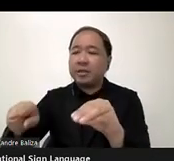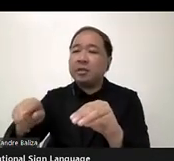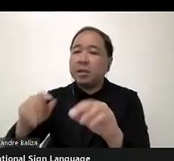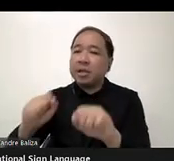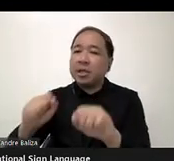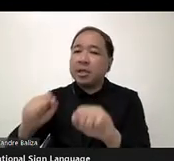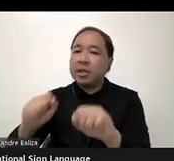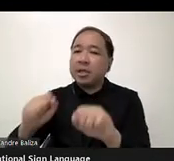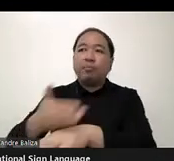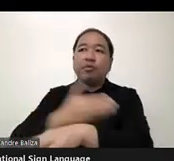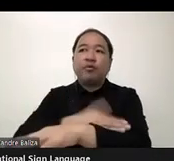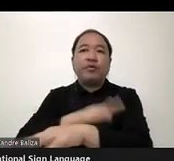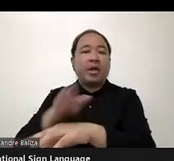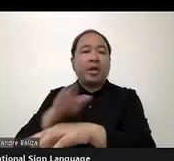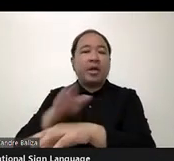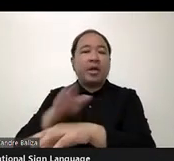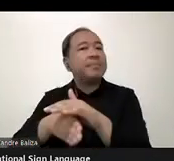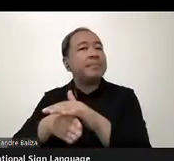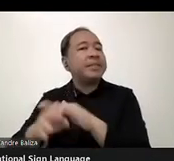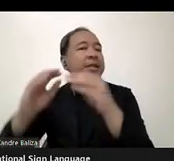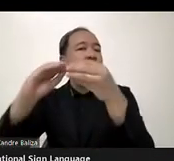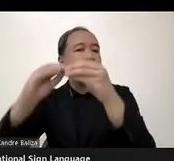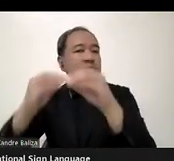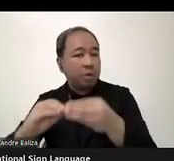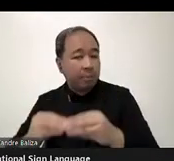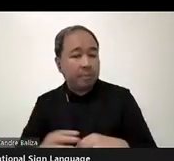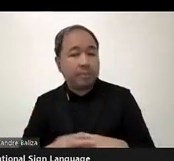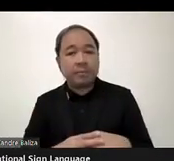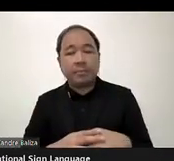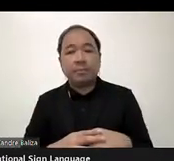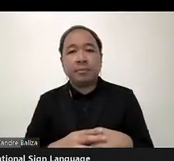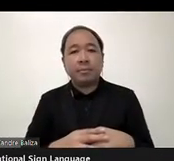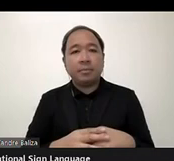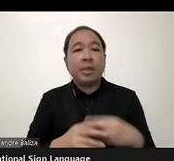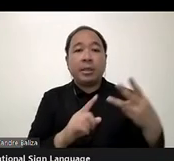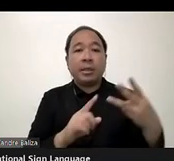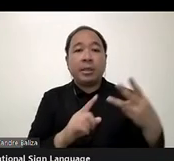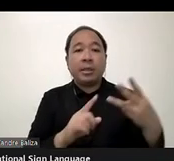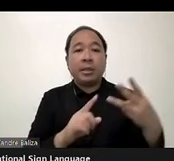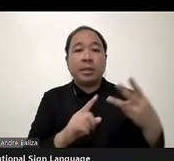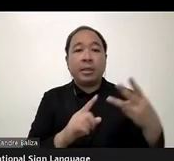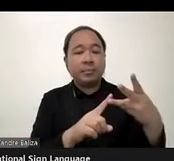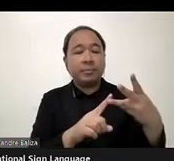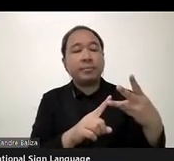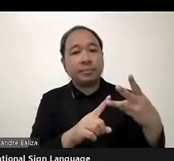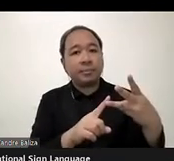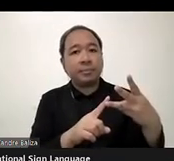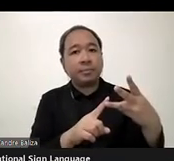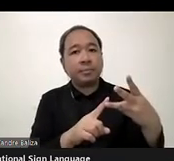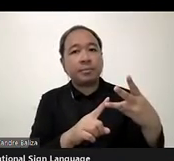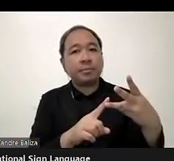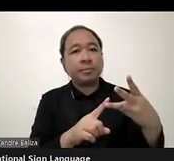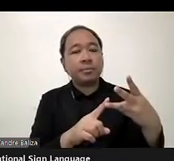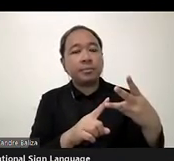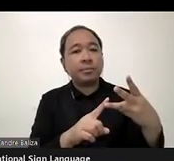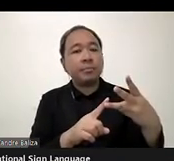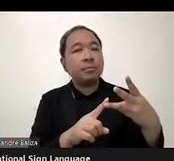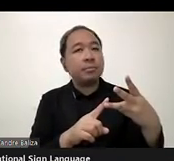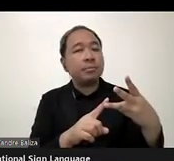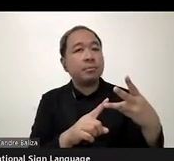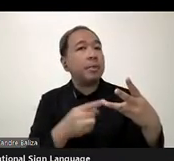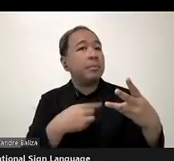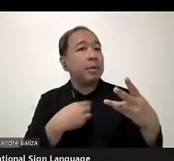-related issues. Uh, on the same wavelength, I would also want to, uh, extend this offer to, uh, to